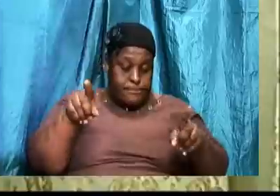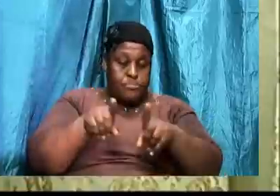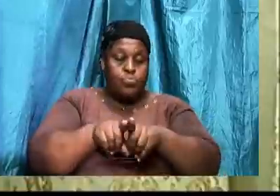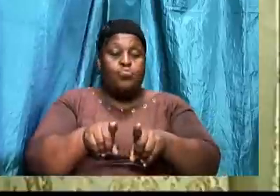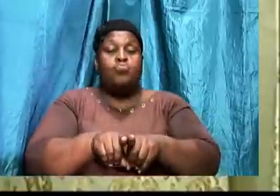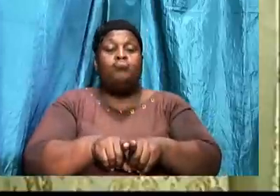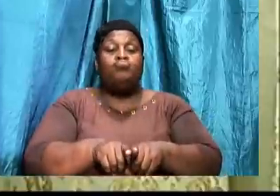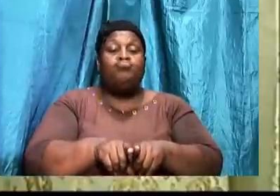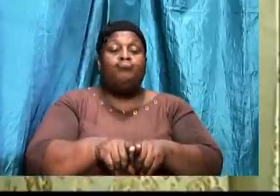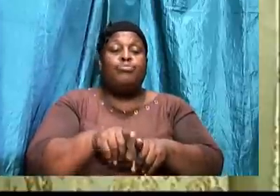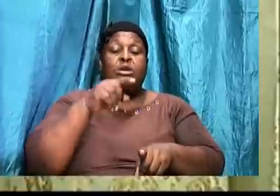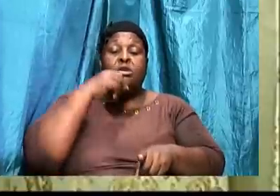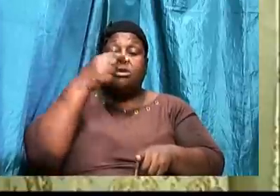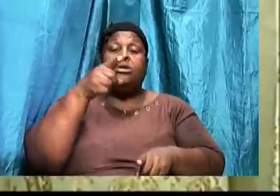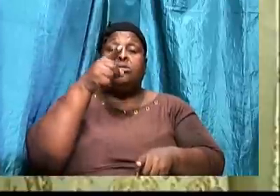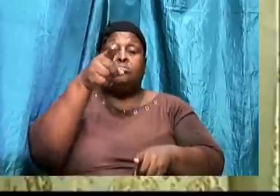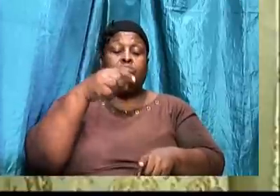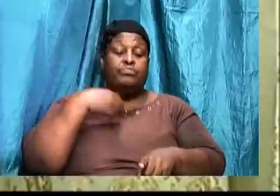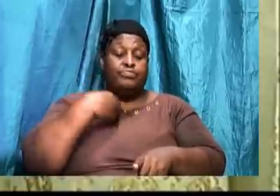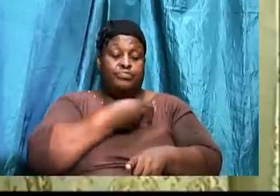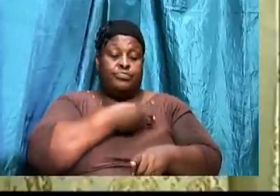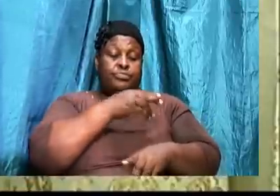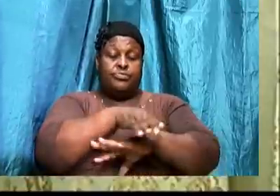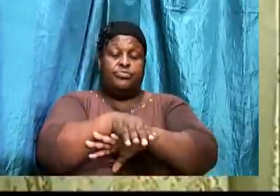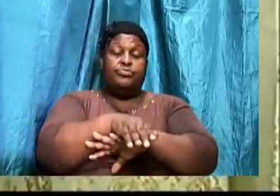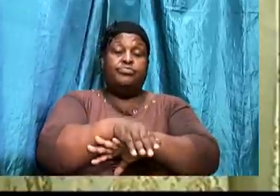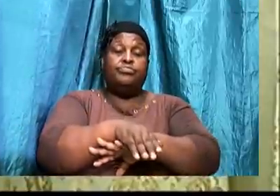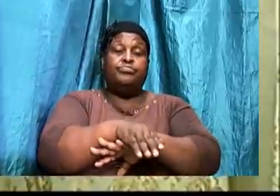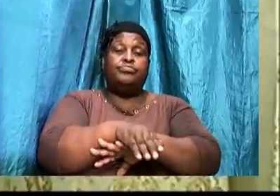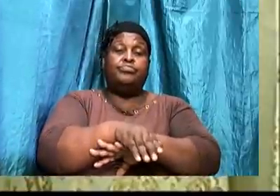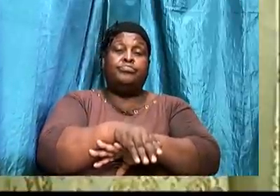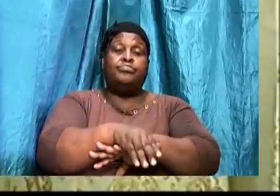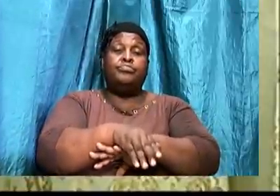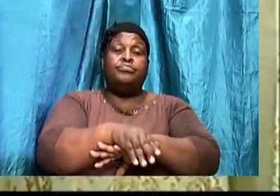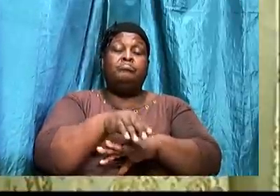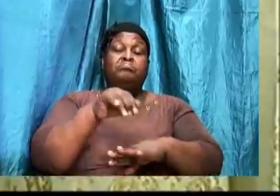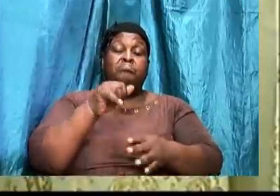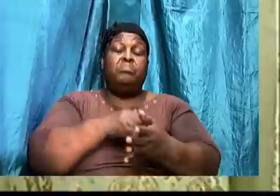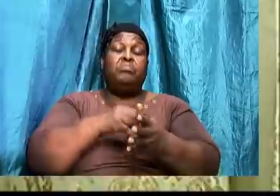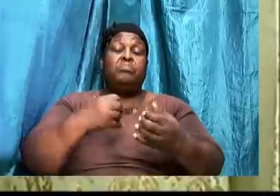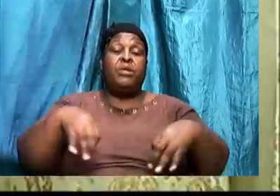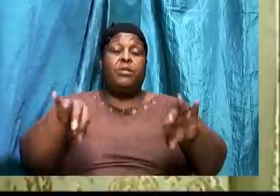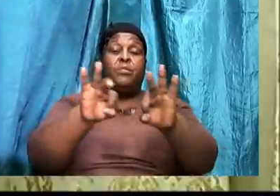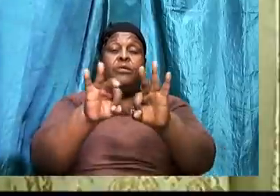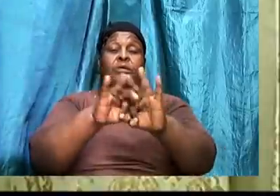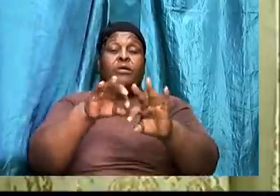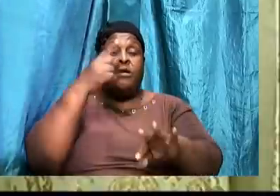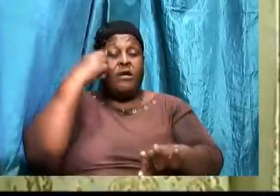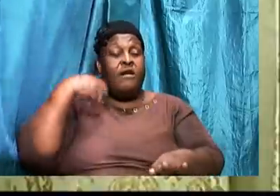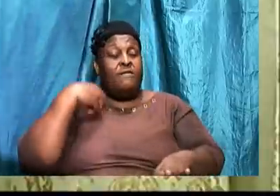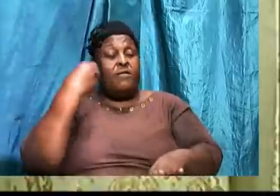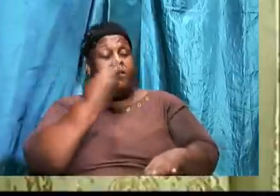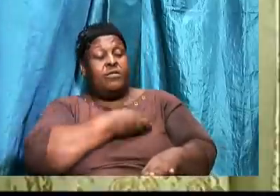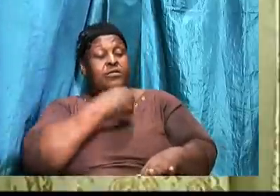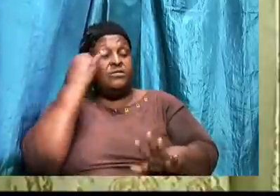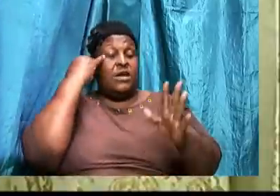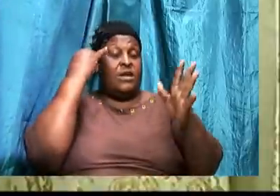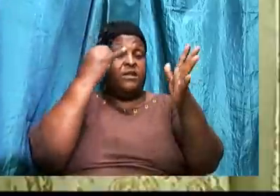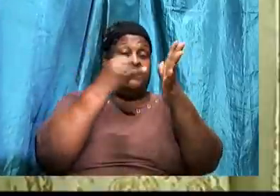I put it to us. That it is important. For us to identify.